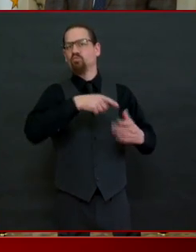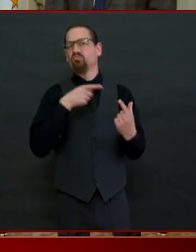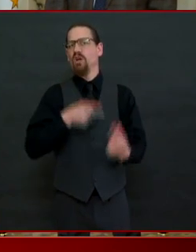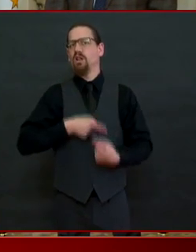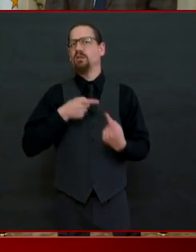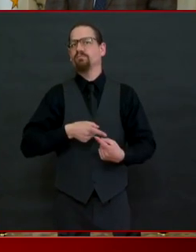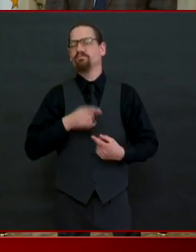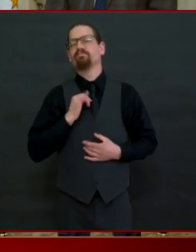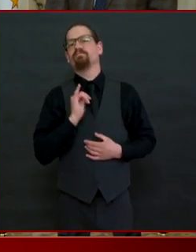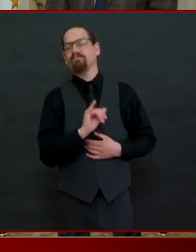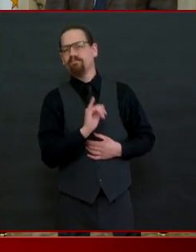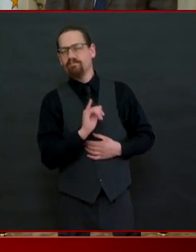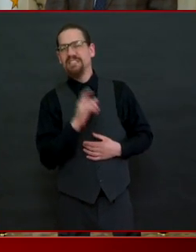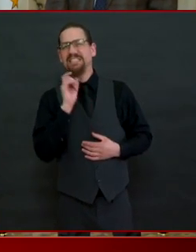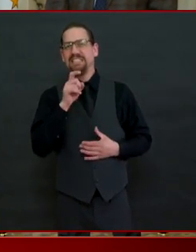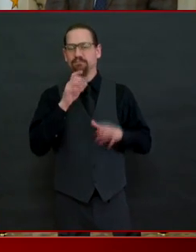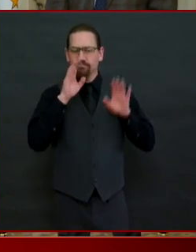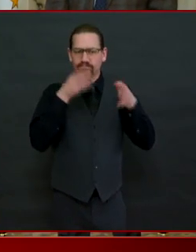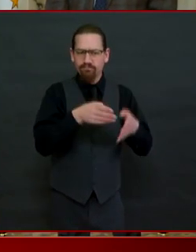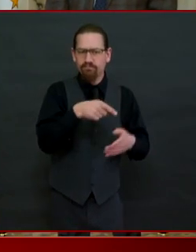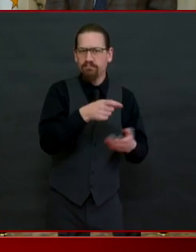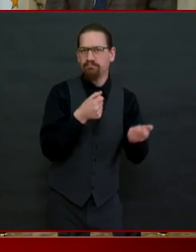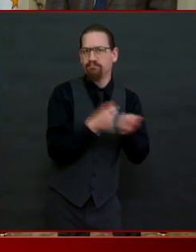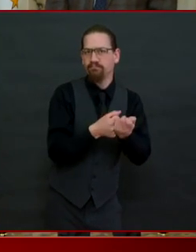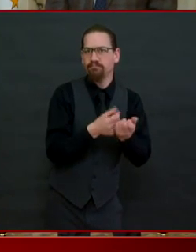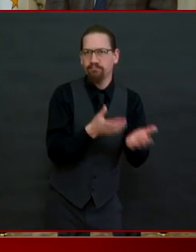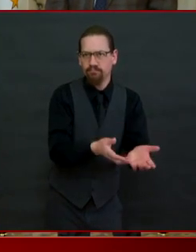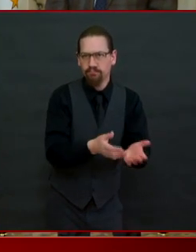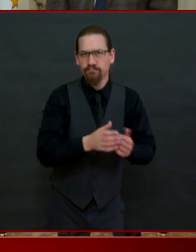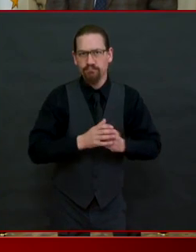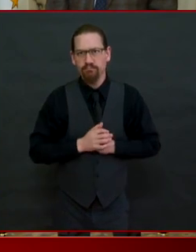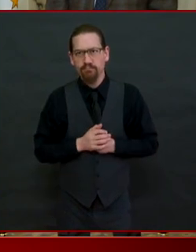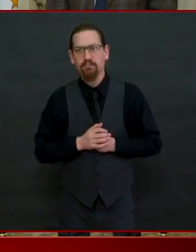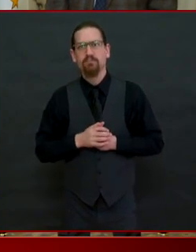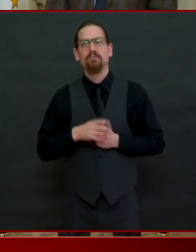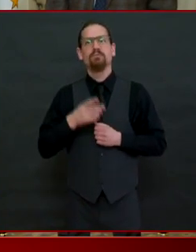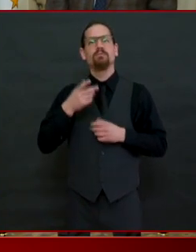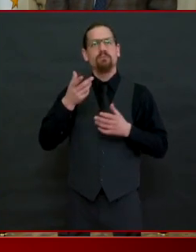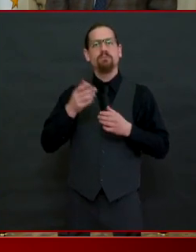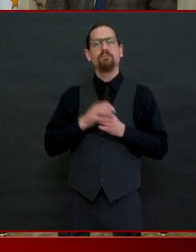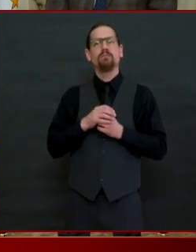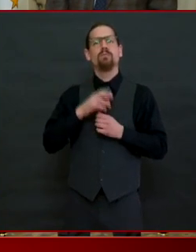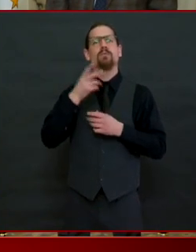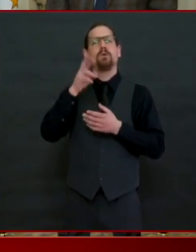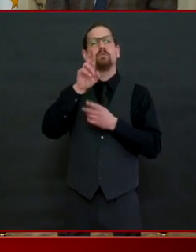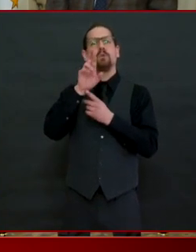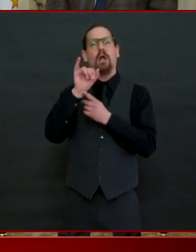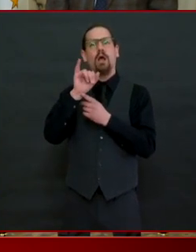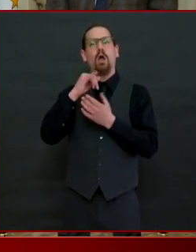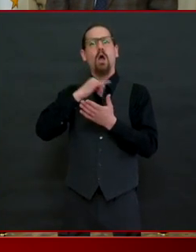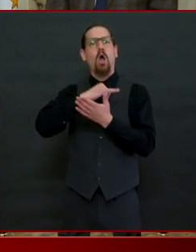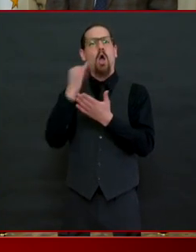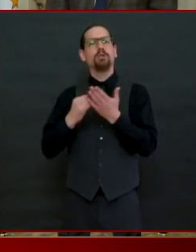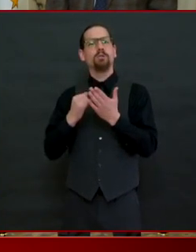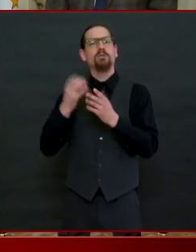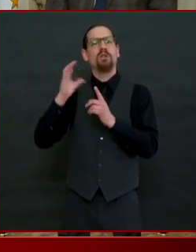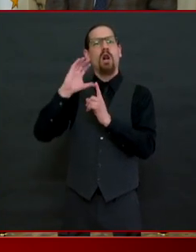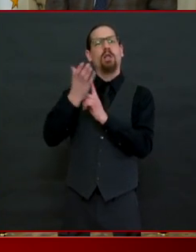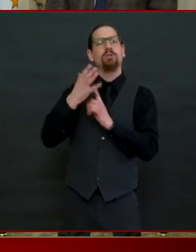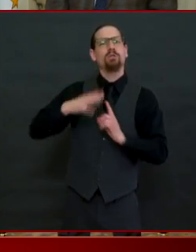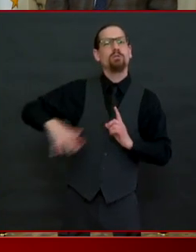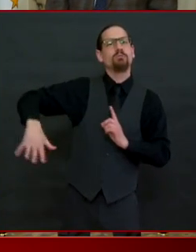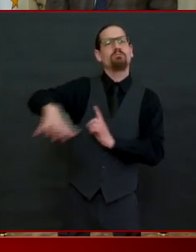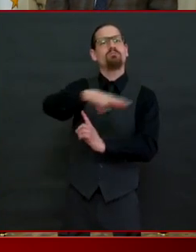that um rhode island's art and culture scene is a real point of pride for us